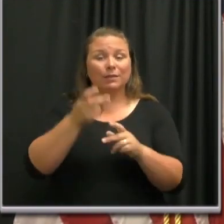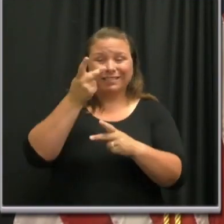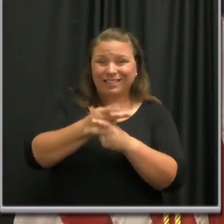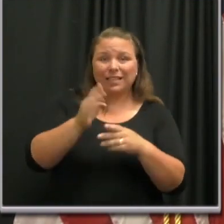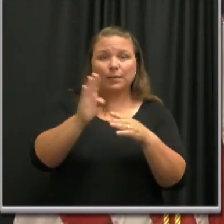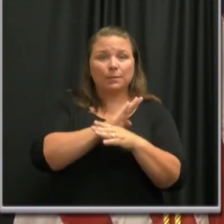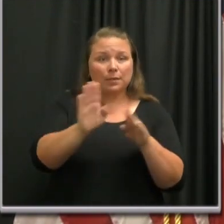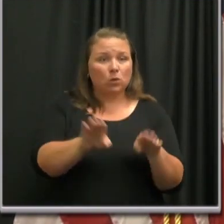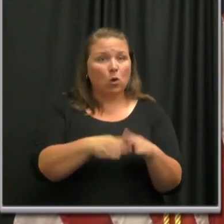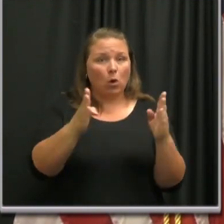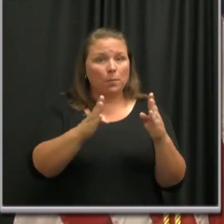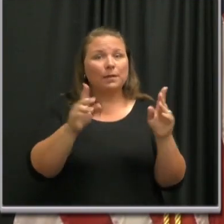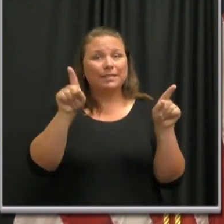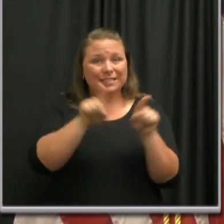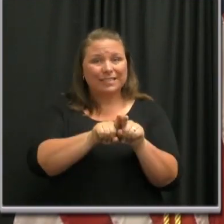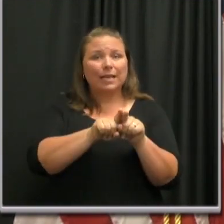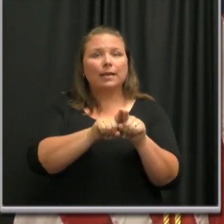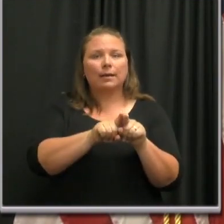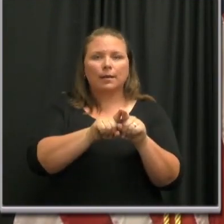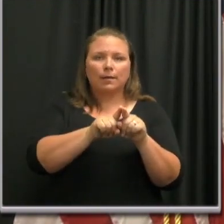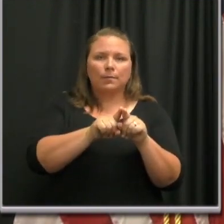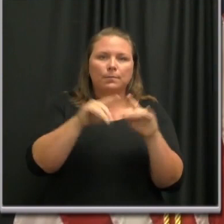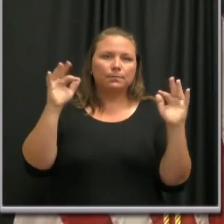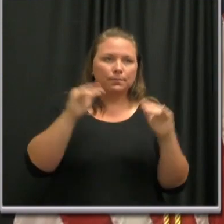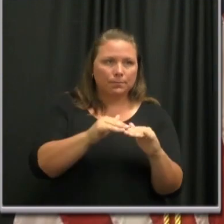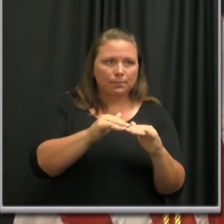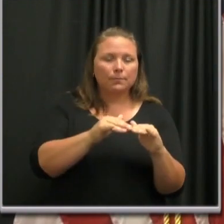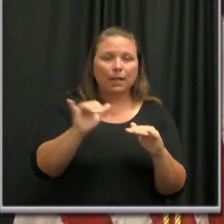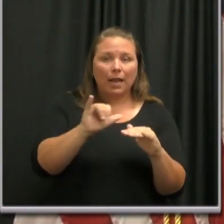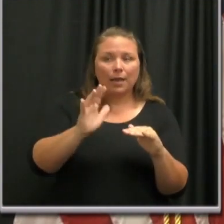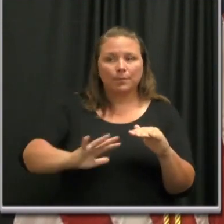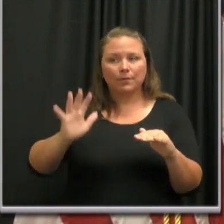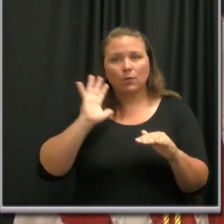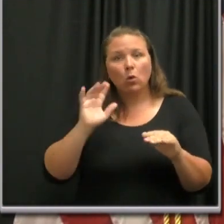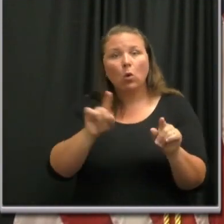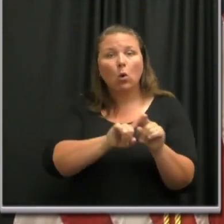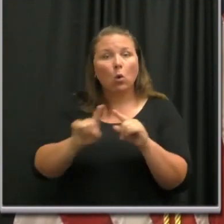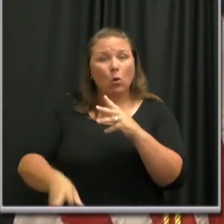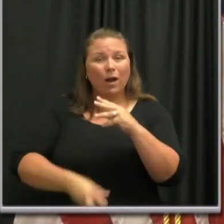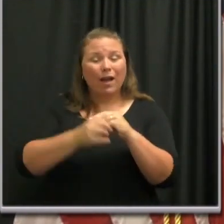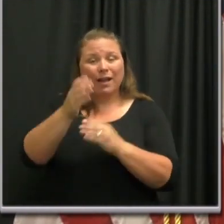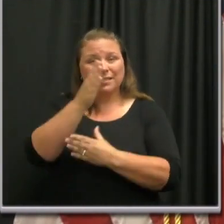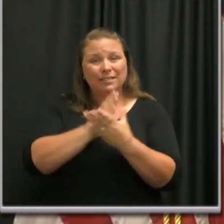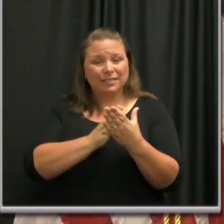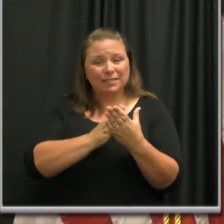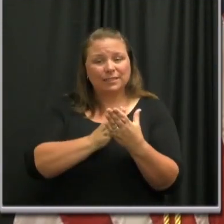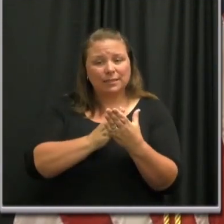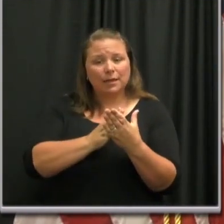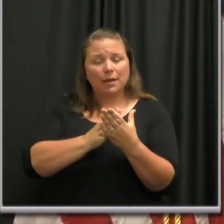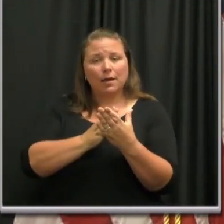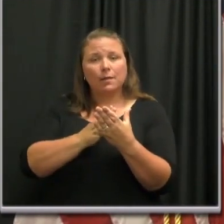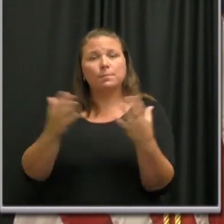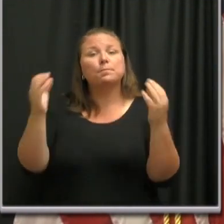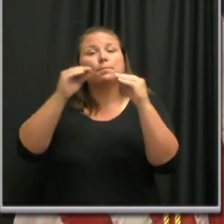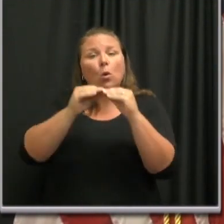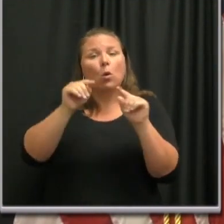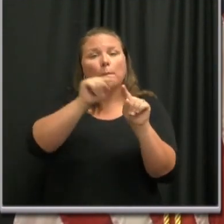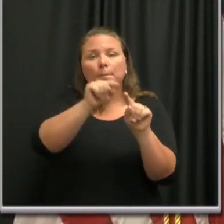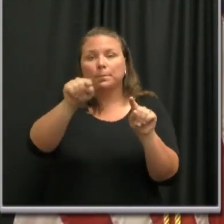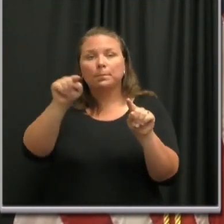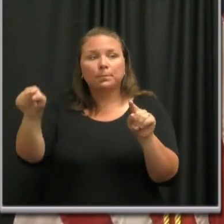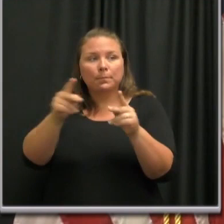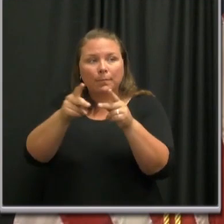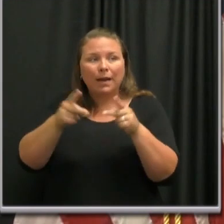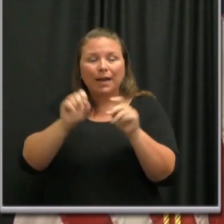already open at the same capacity that they had in the previous phase. It also adds some additional venues which may